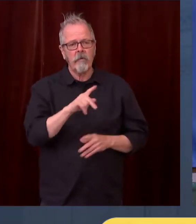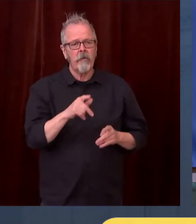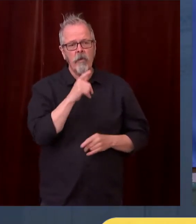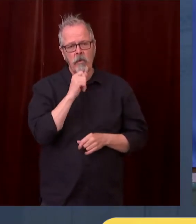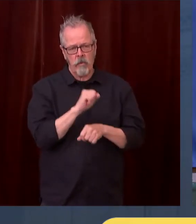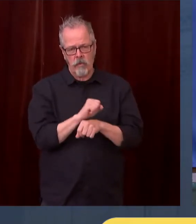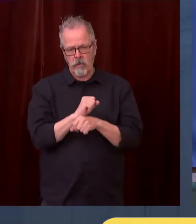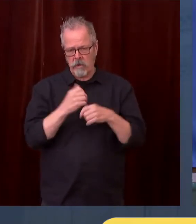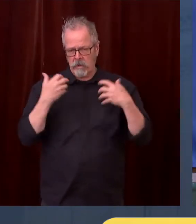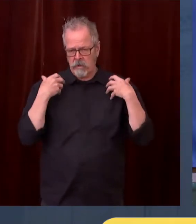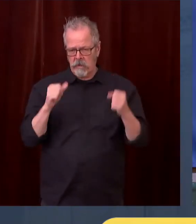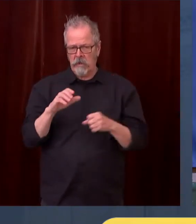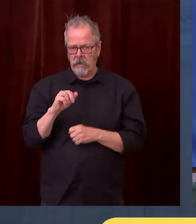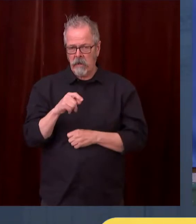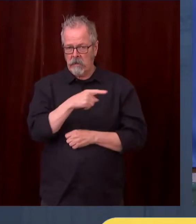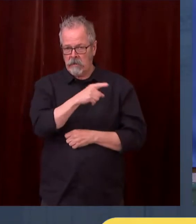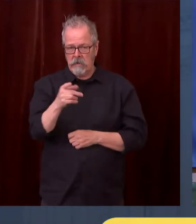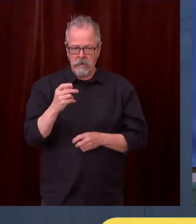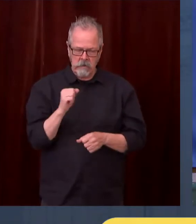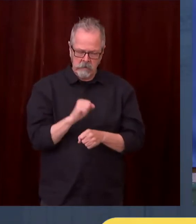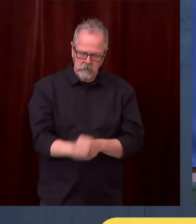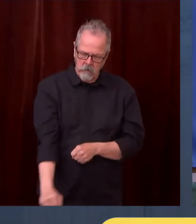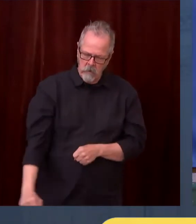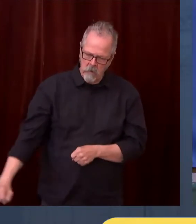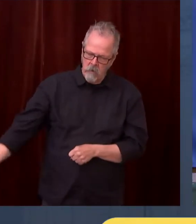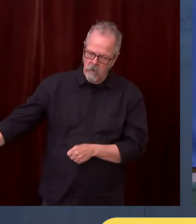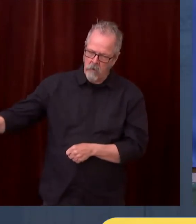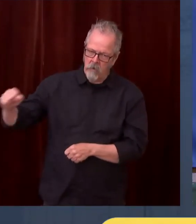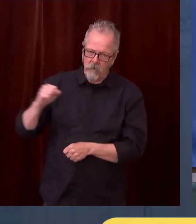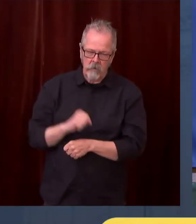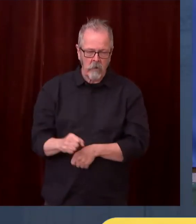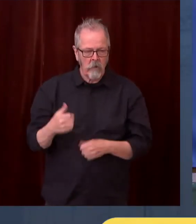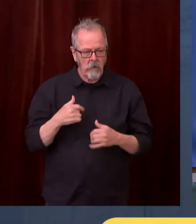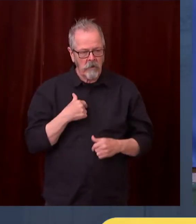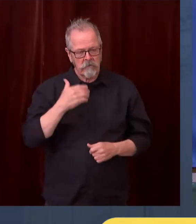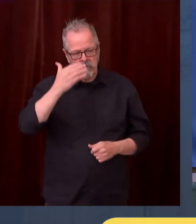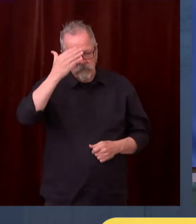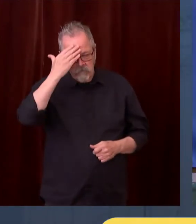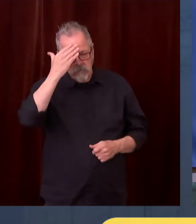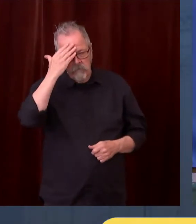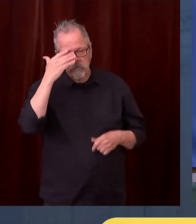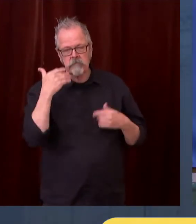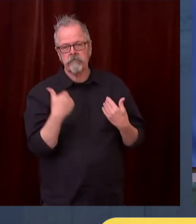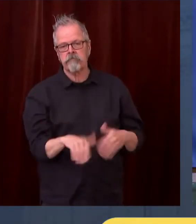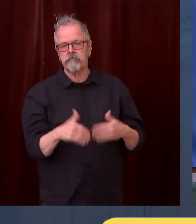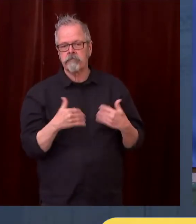and I'm confident now we're going to be successful sharing scientific information with their patients.